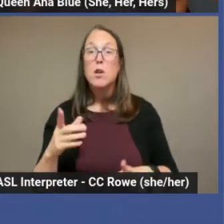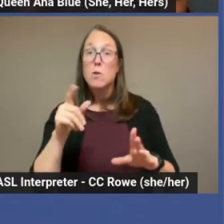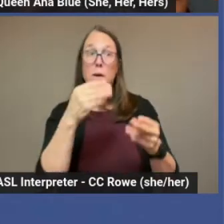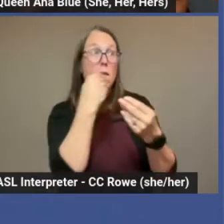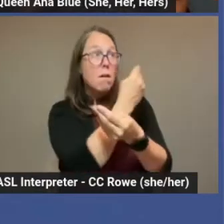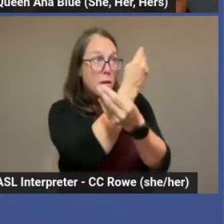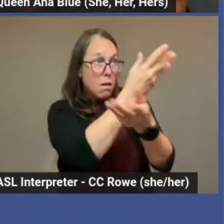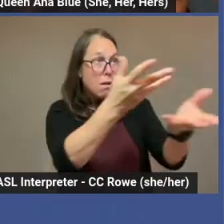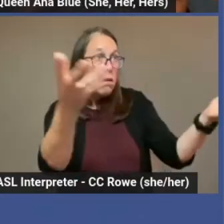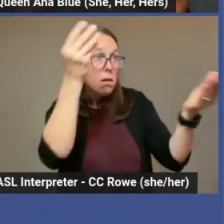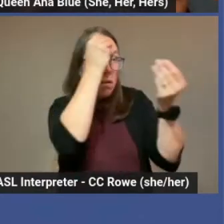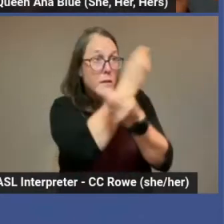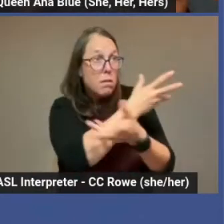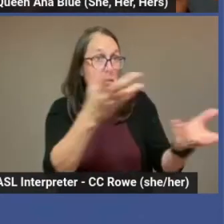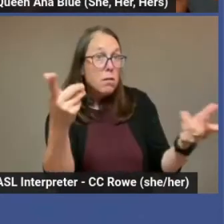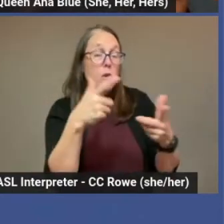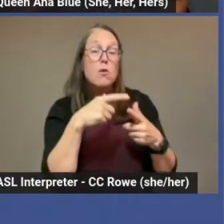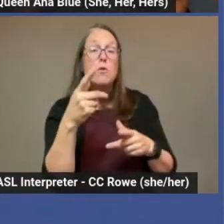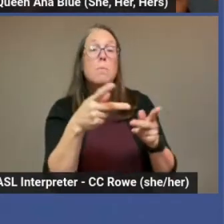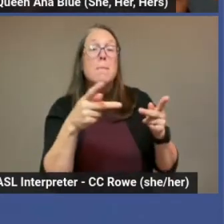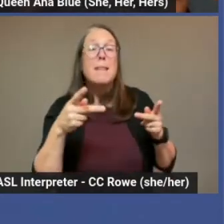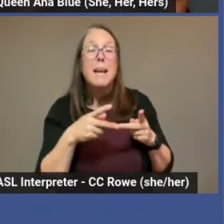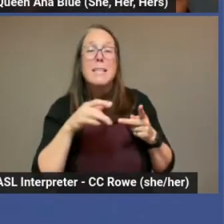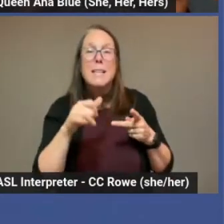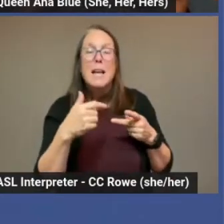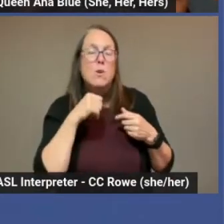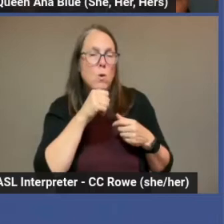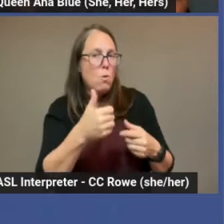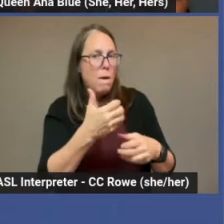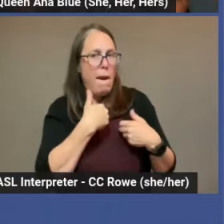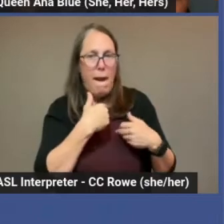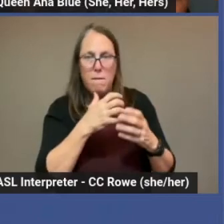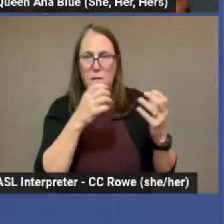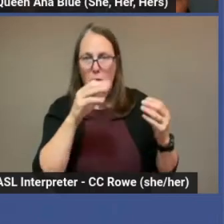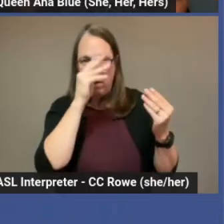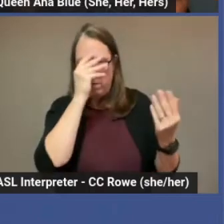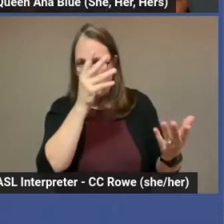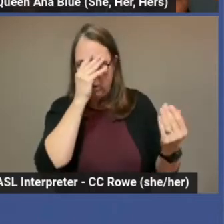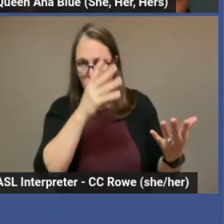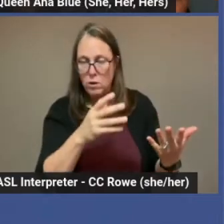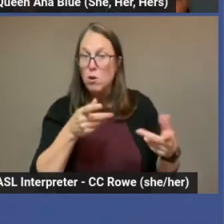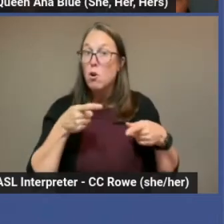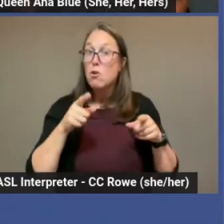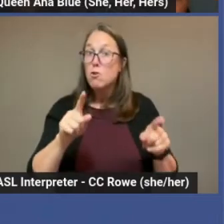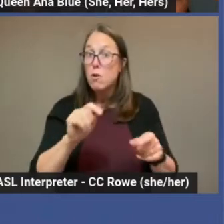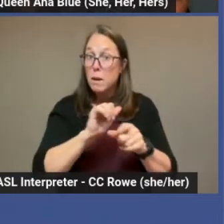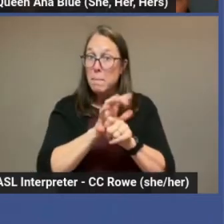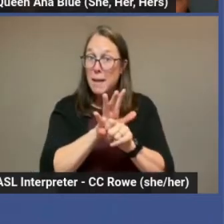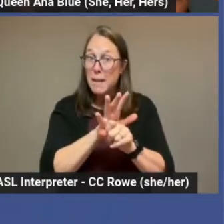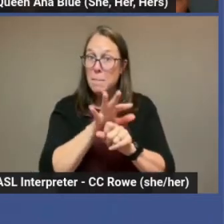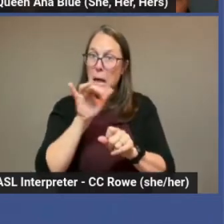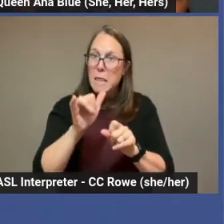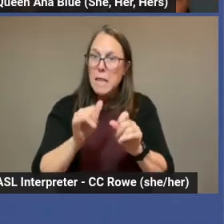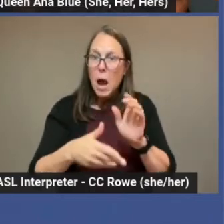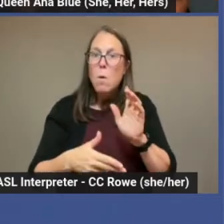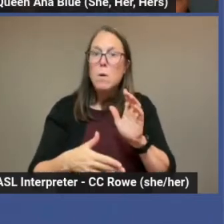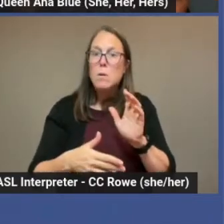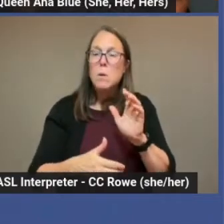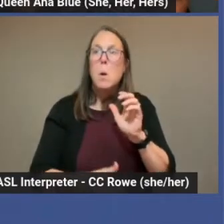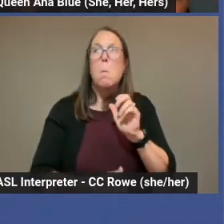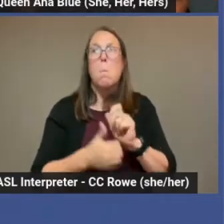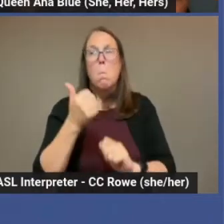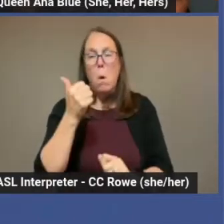isolated areas. During the pandemic, that was probably the highest or the height of my virtual classes,